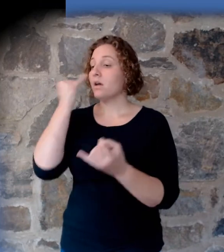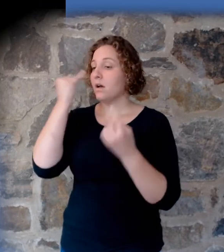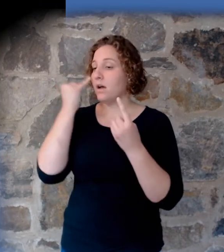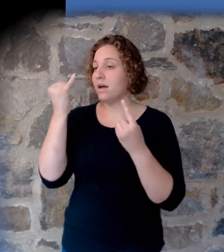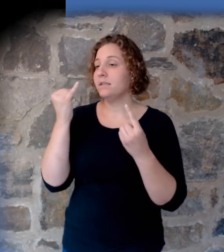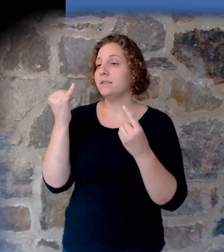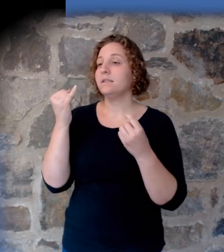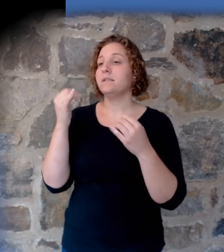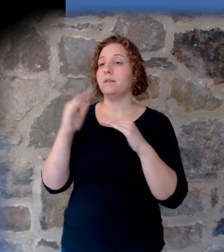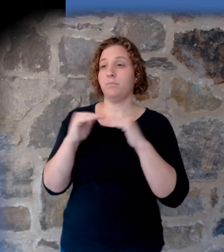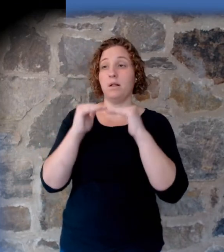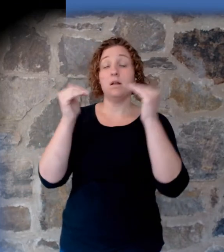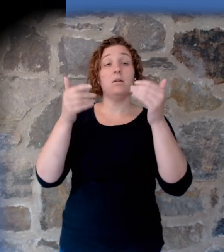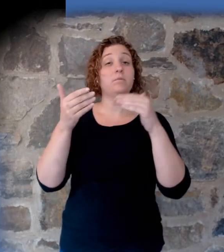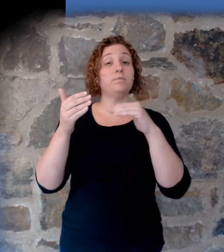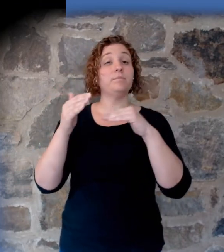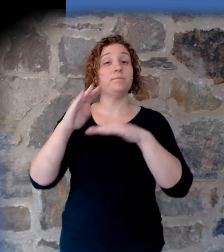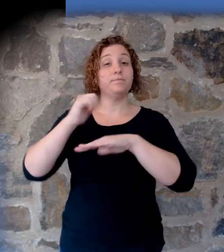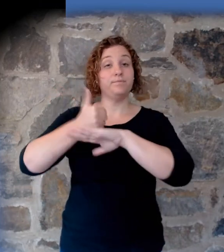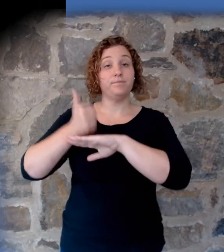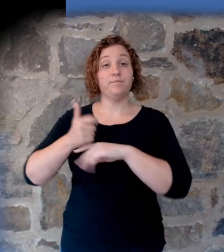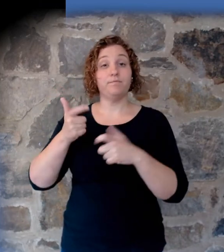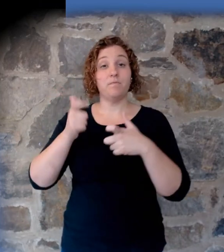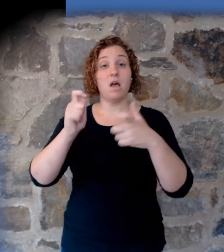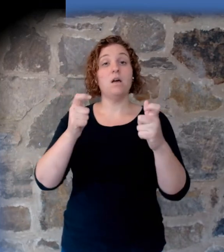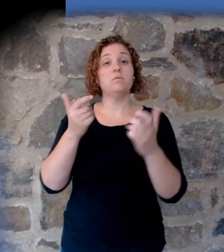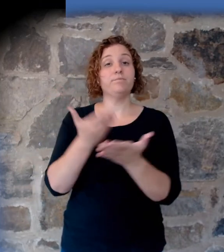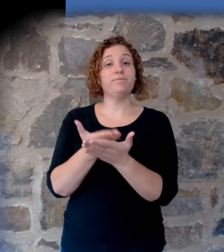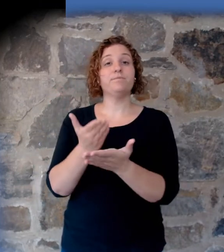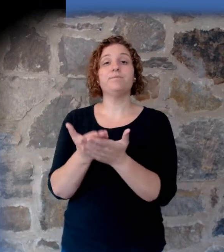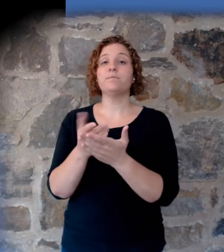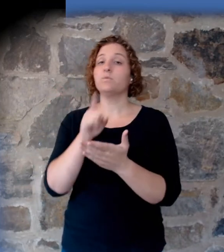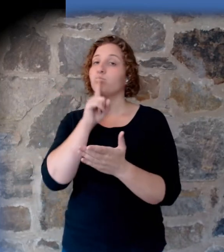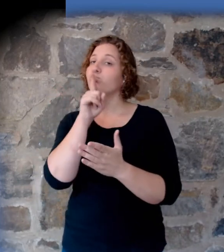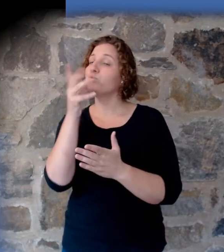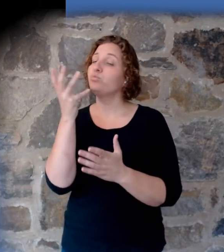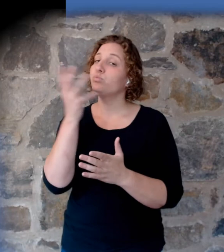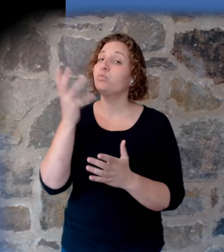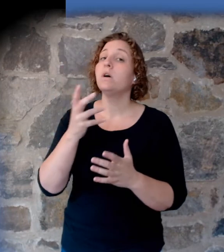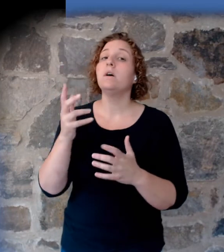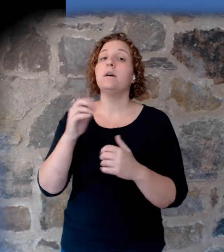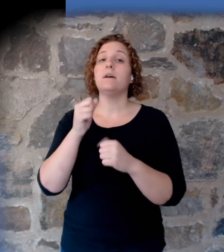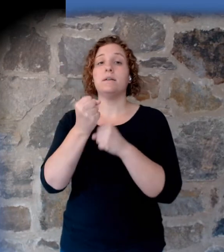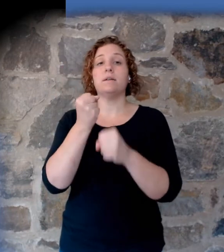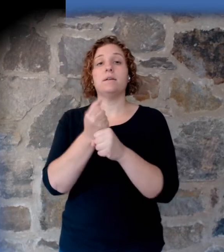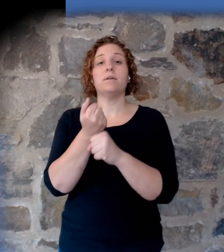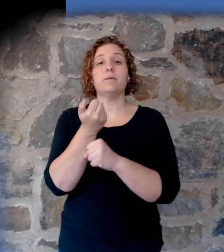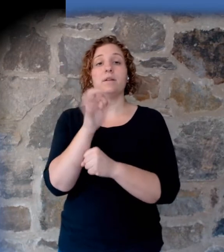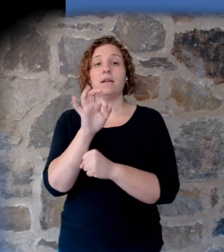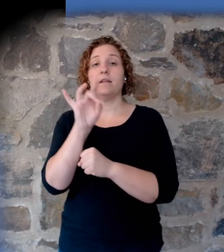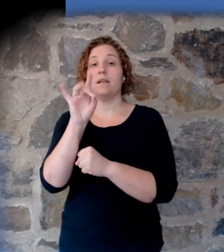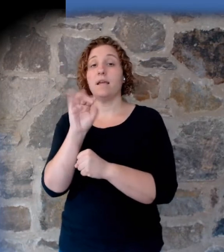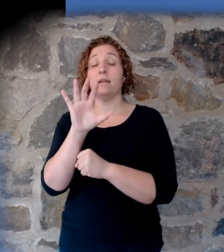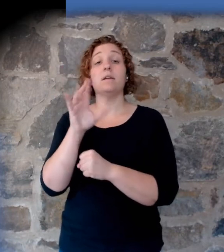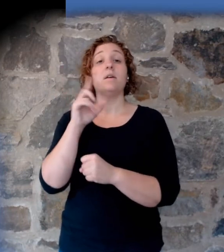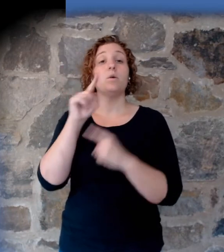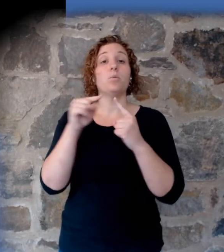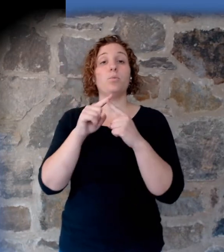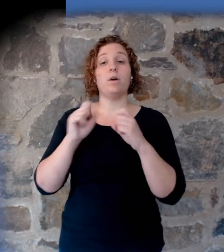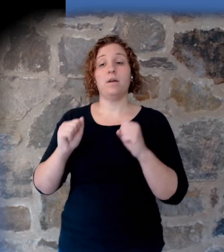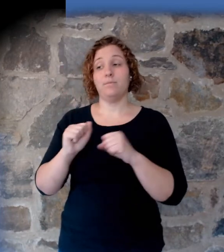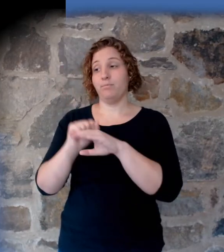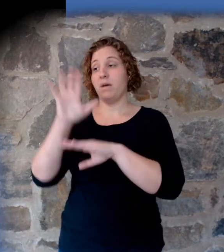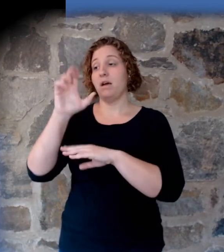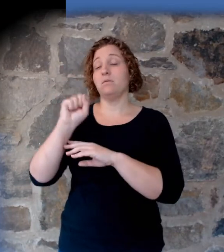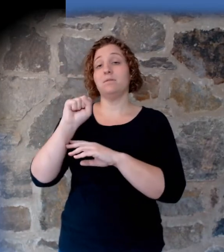form quickly was documented in a dramatic way in 1980 with the eruption of Mount St. Helens. The